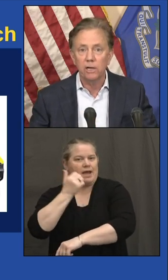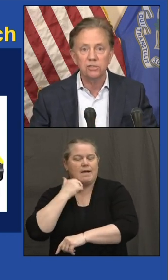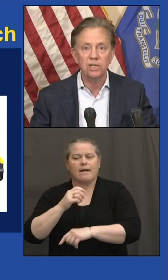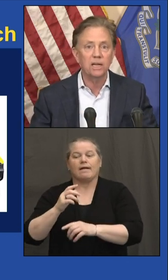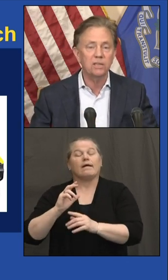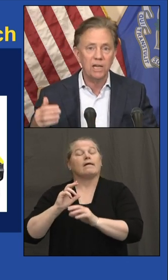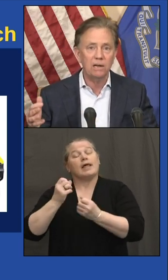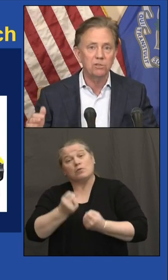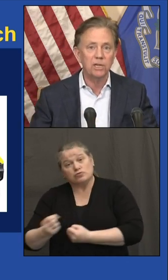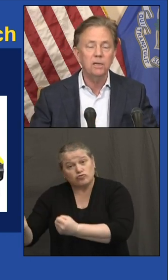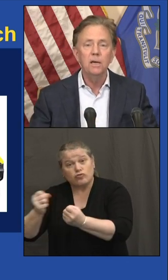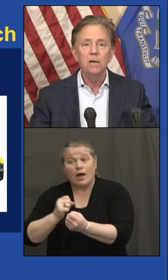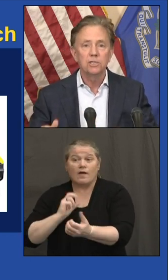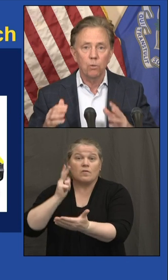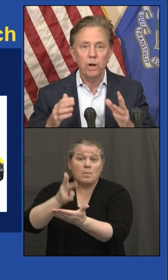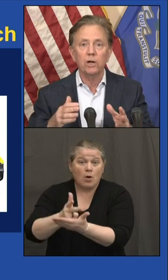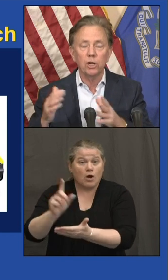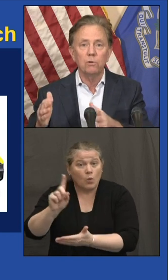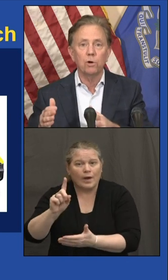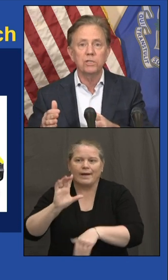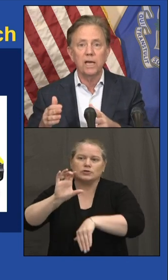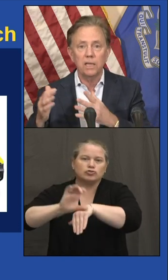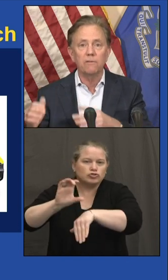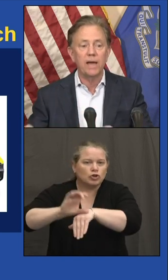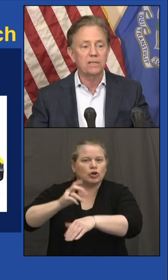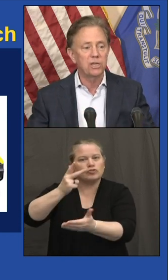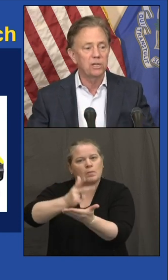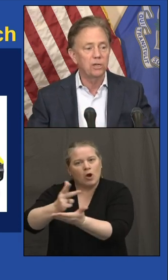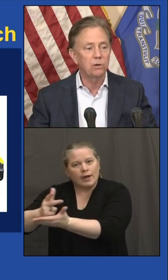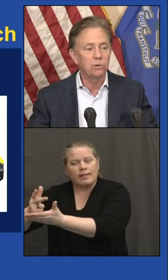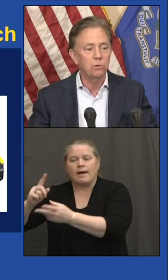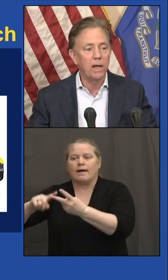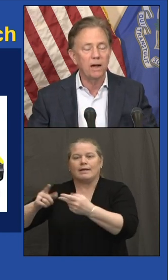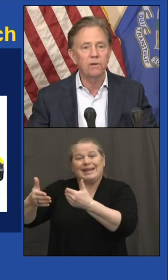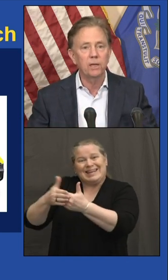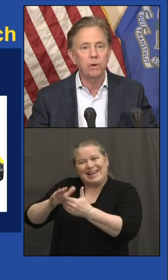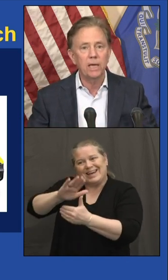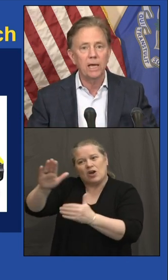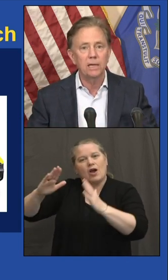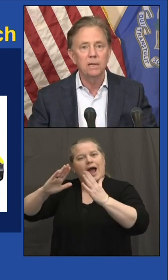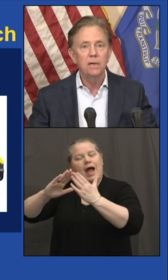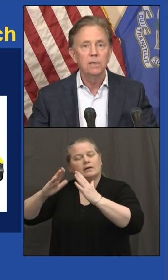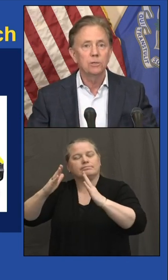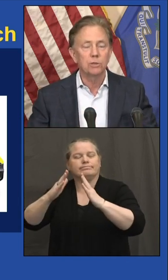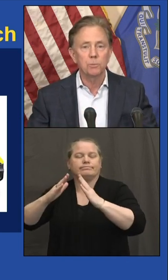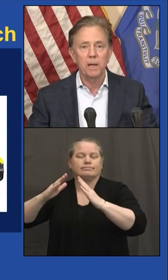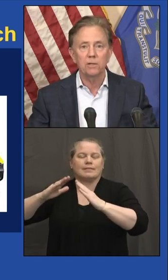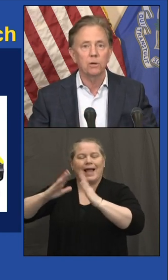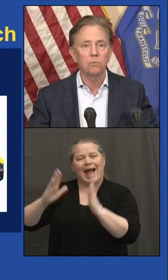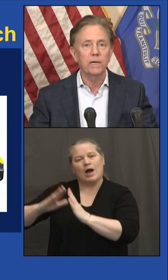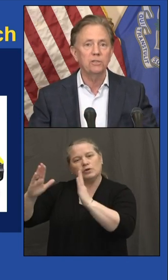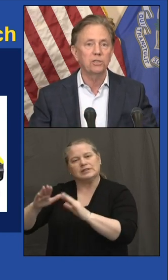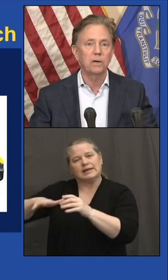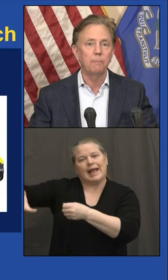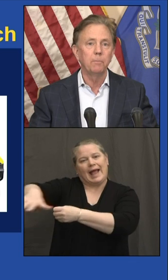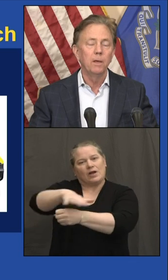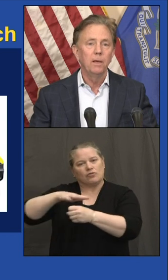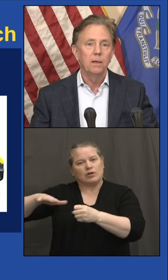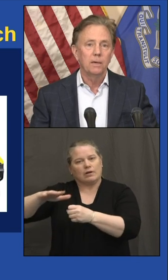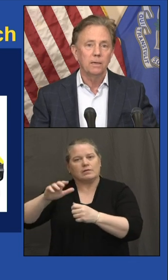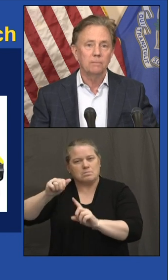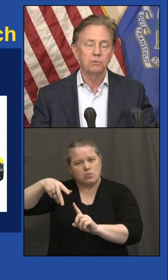congregate settings, housing. So we're taking the vaccine to you to do everything we can to expand our reach.